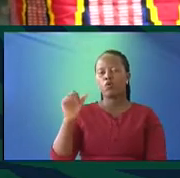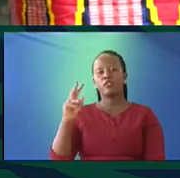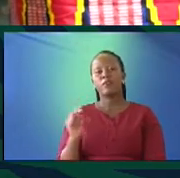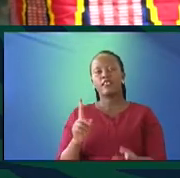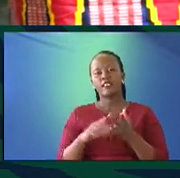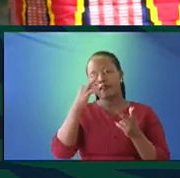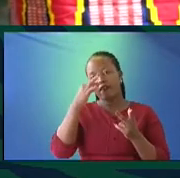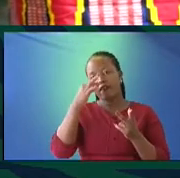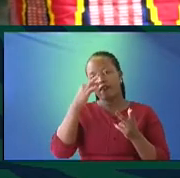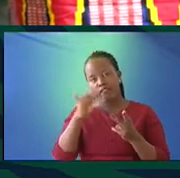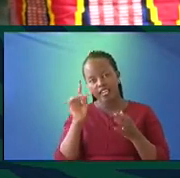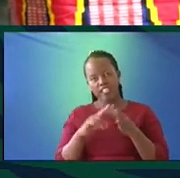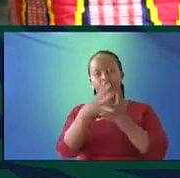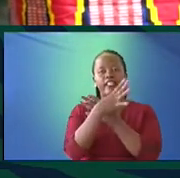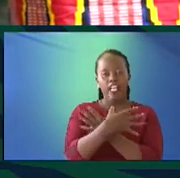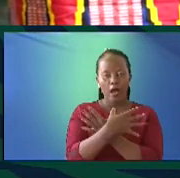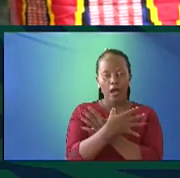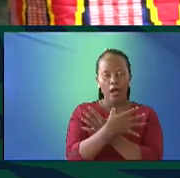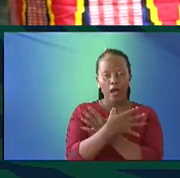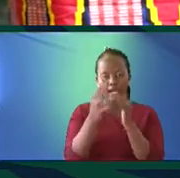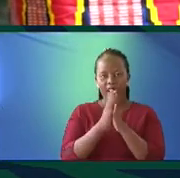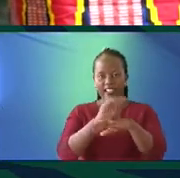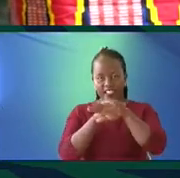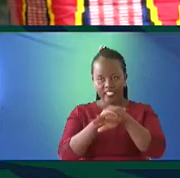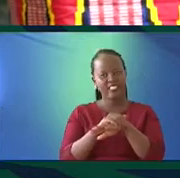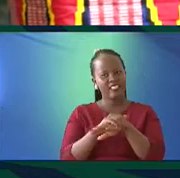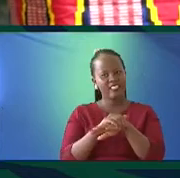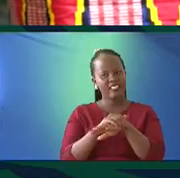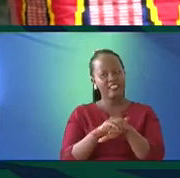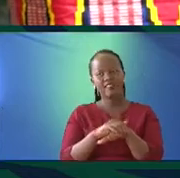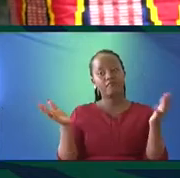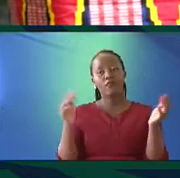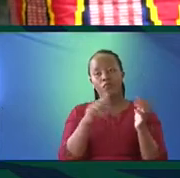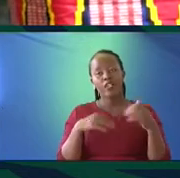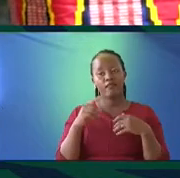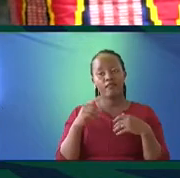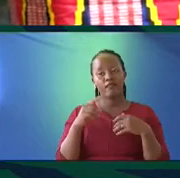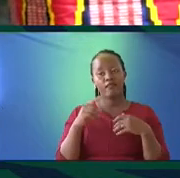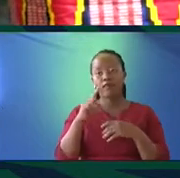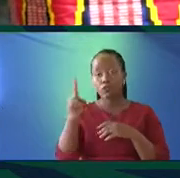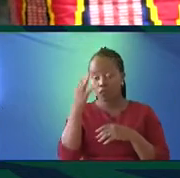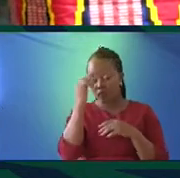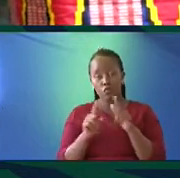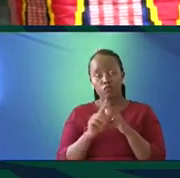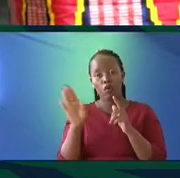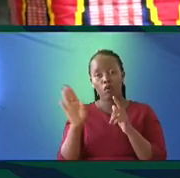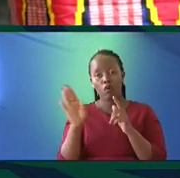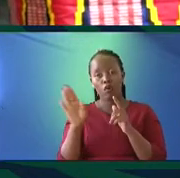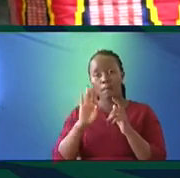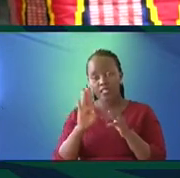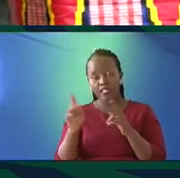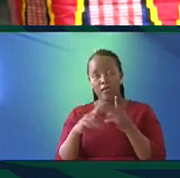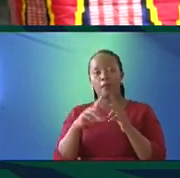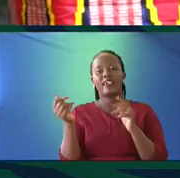for France, German language is for Germans, and, of course, English is for the English. Well, there's a question mark there because it's for British, but there are other